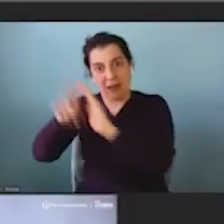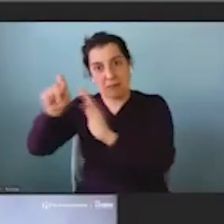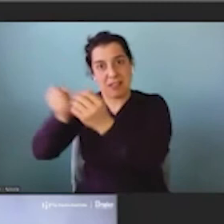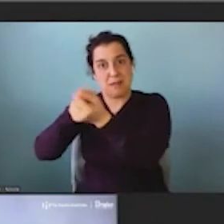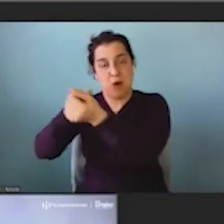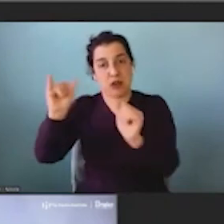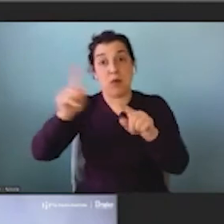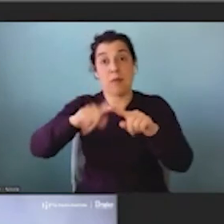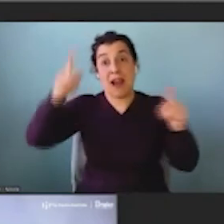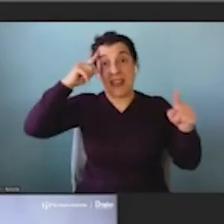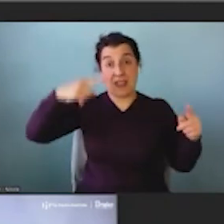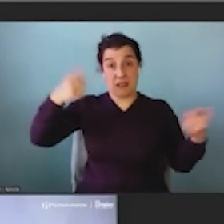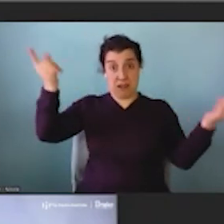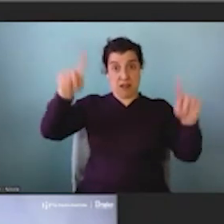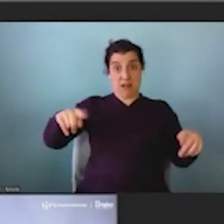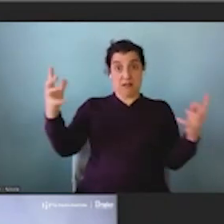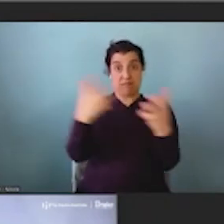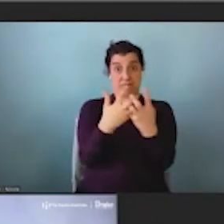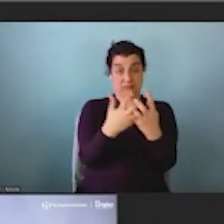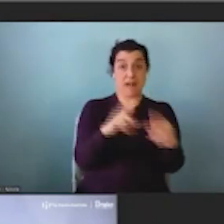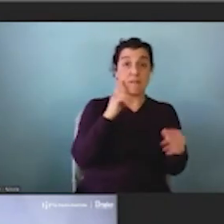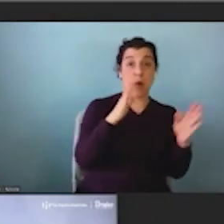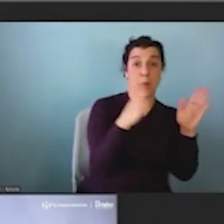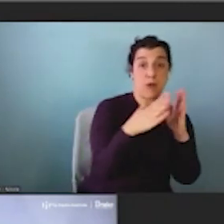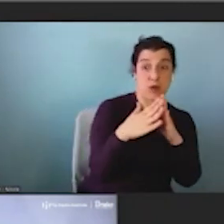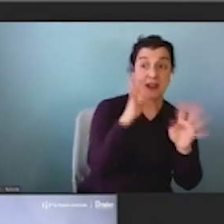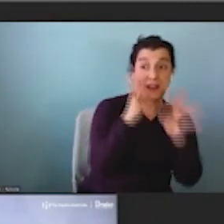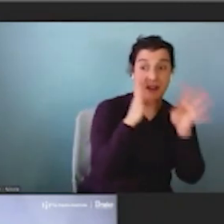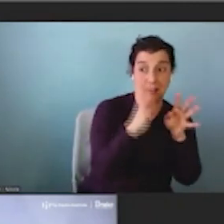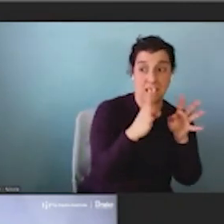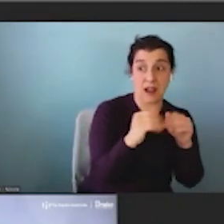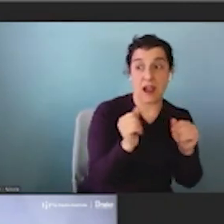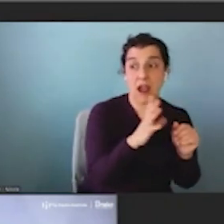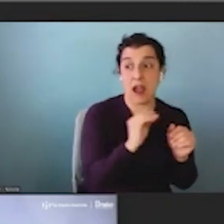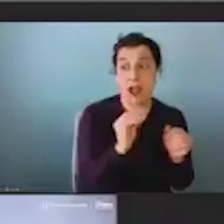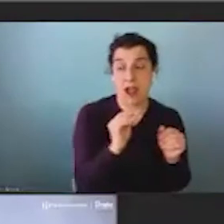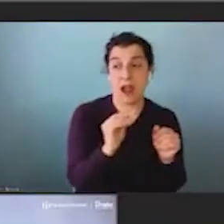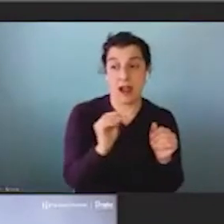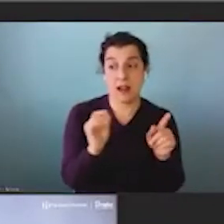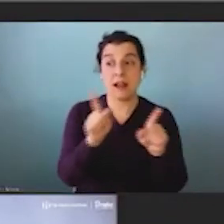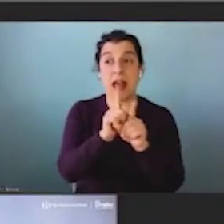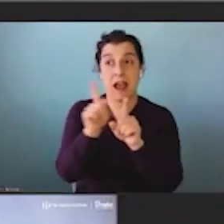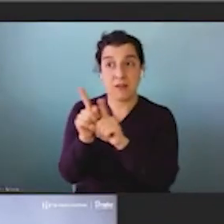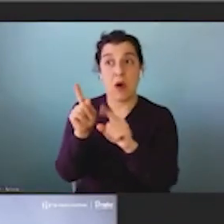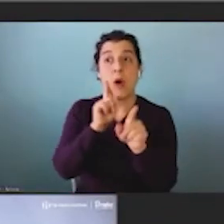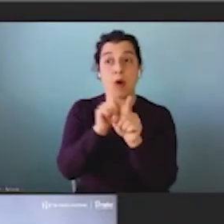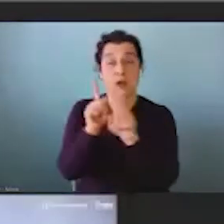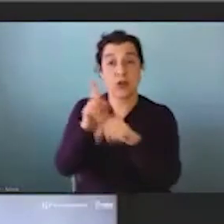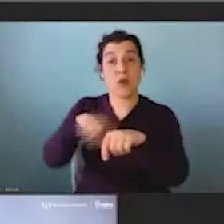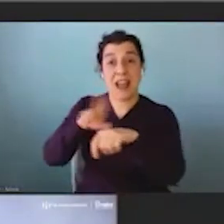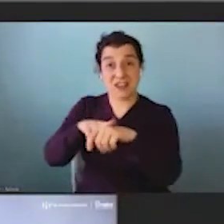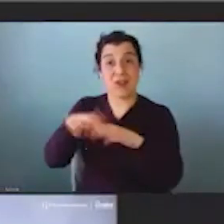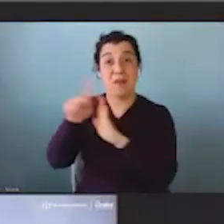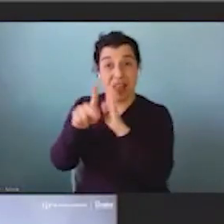creative funded communities to do these innovations and buy in with national policy is the right solution.